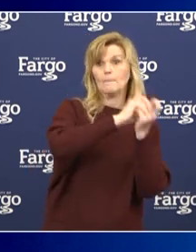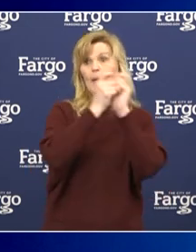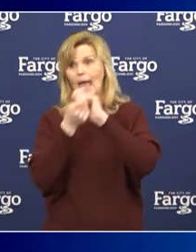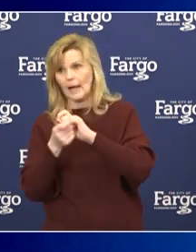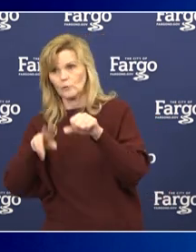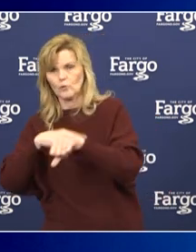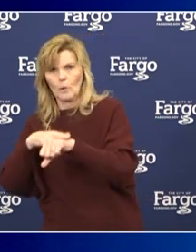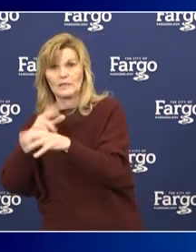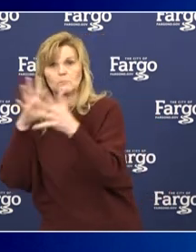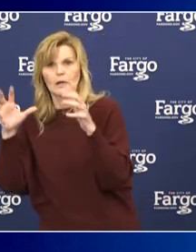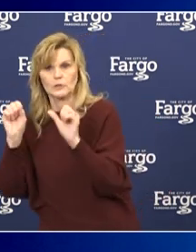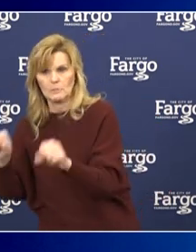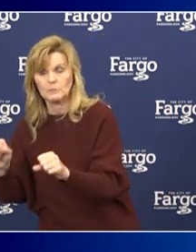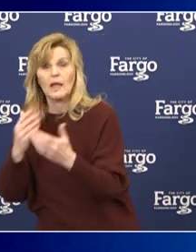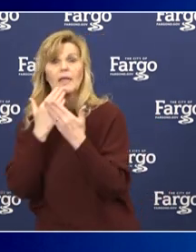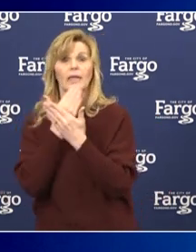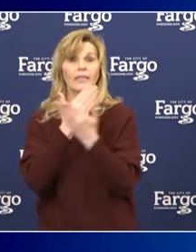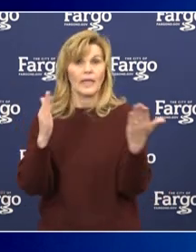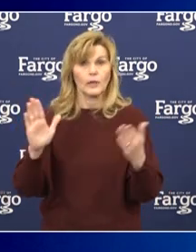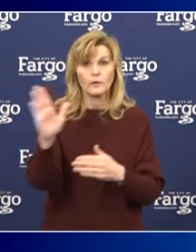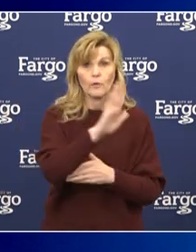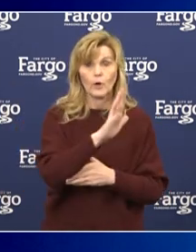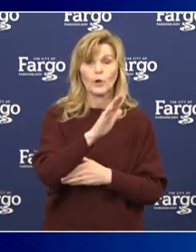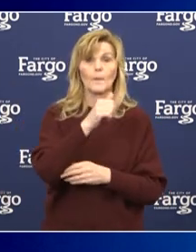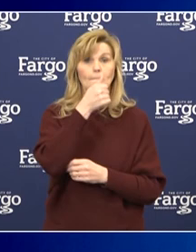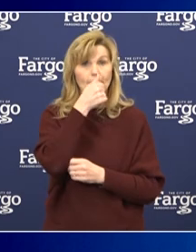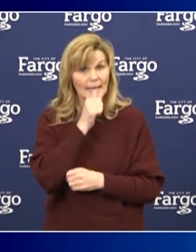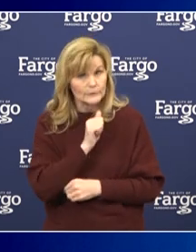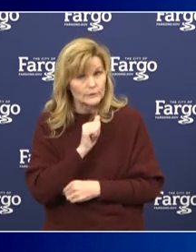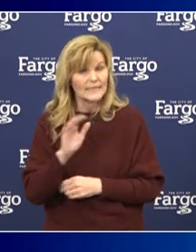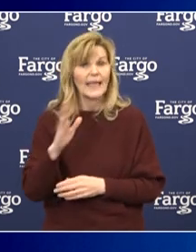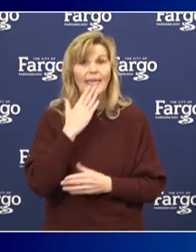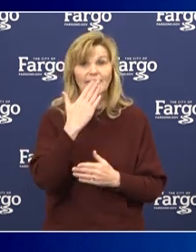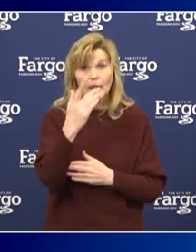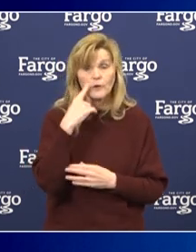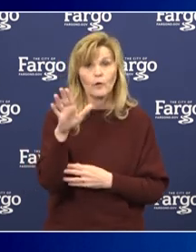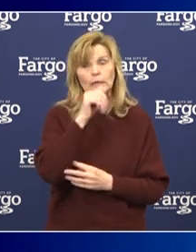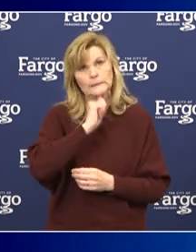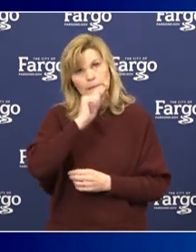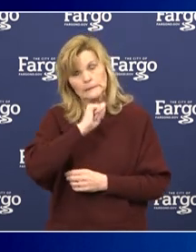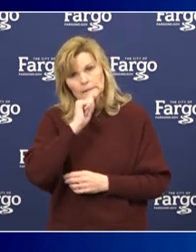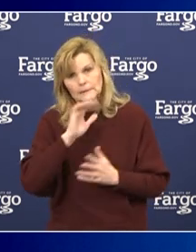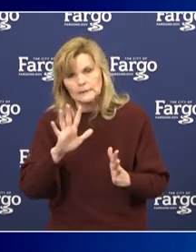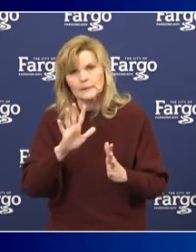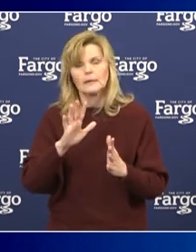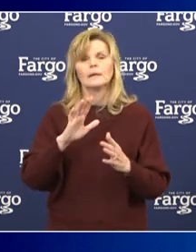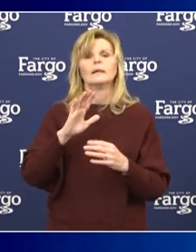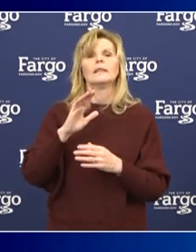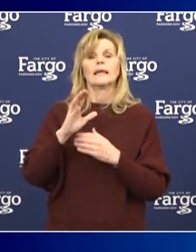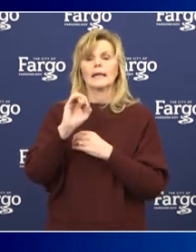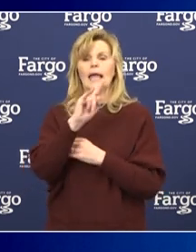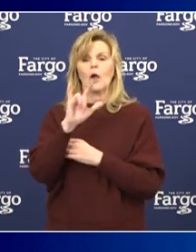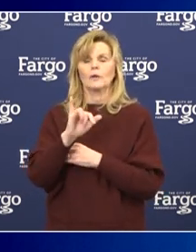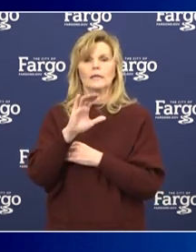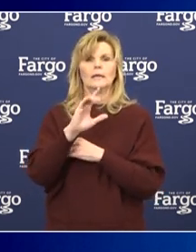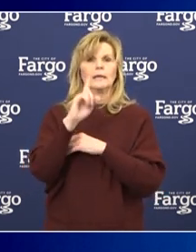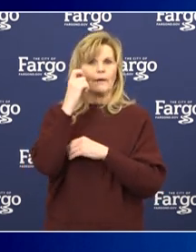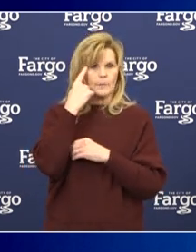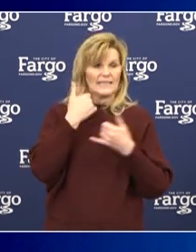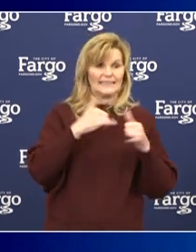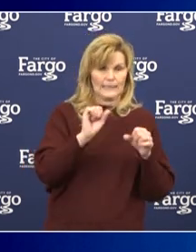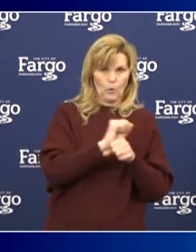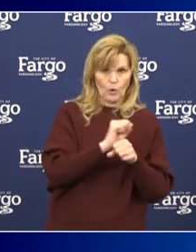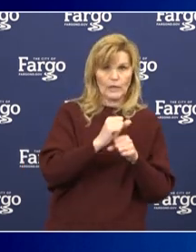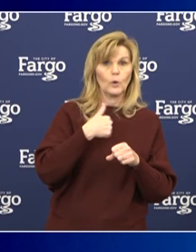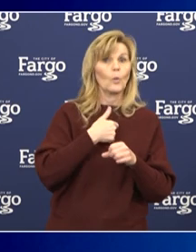So thank you for your patience. Thank you for your tolerance. And thank you for your input. With that and all this, county government is still doing our part. Cass County government is still open by